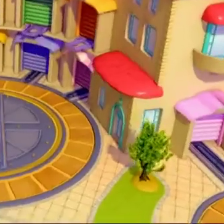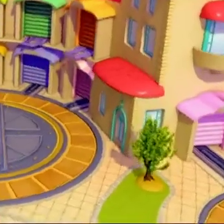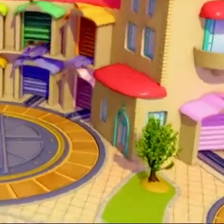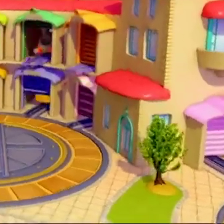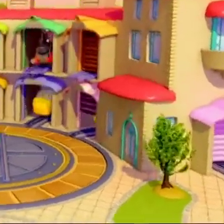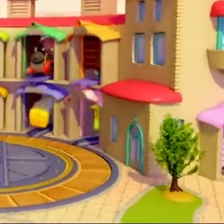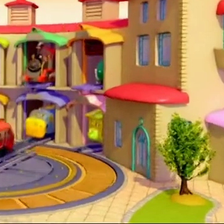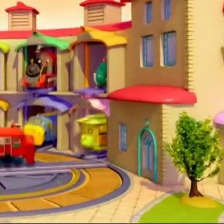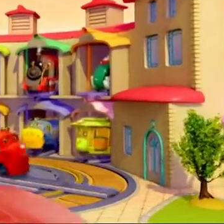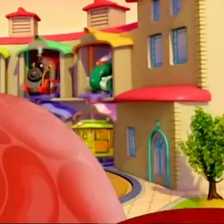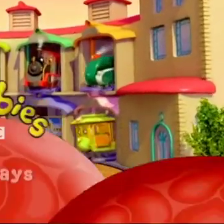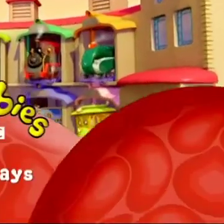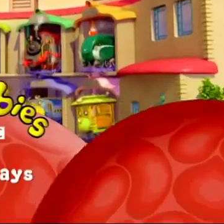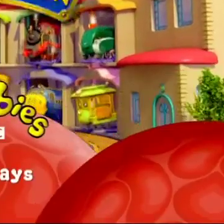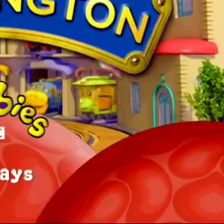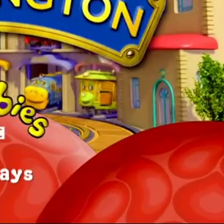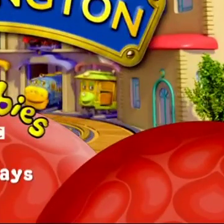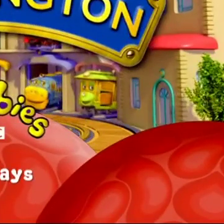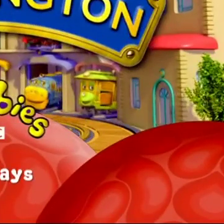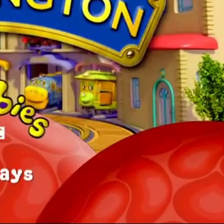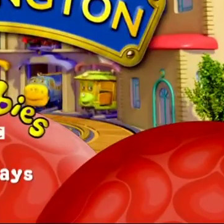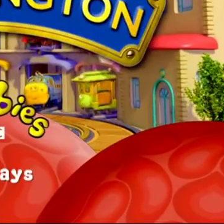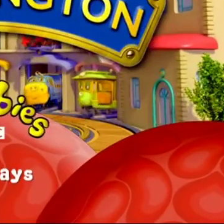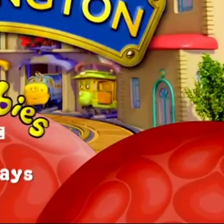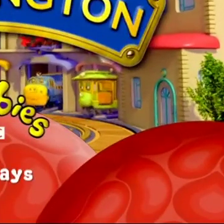on CBeebies! Chuggington!